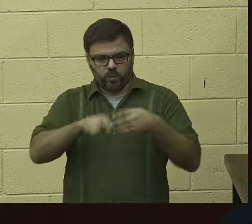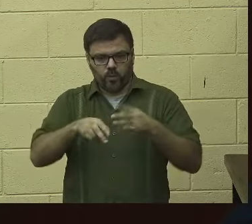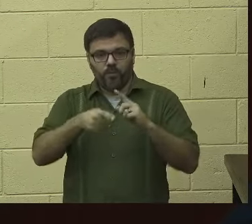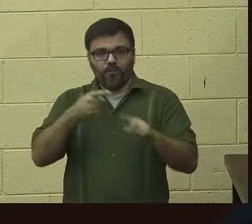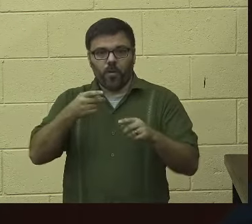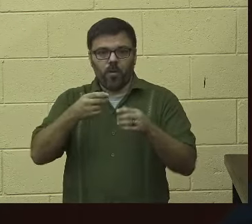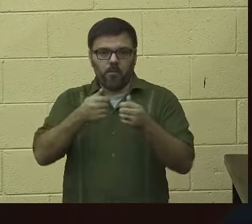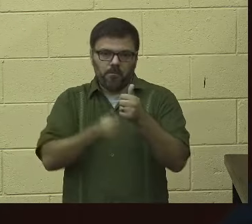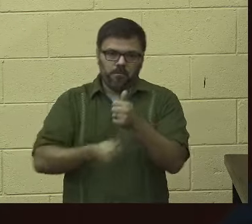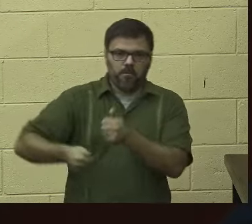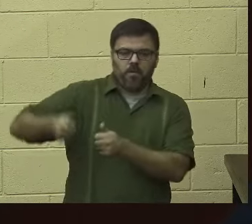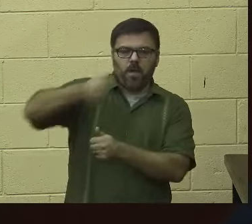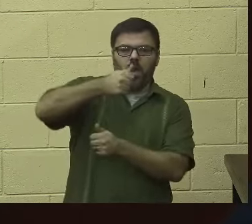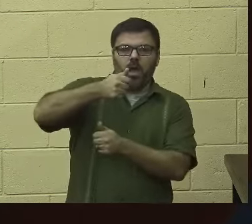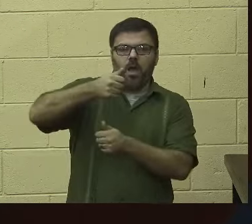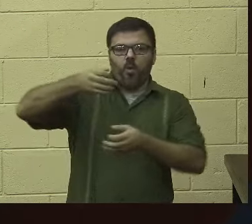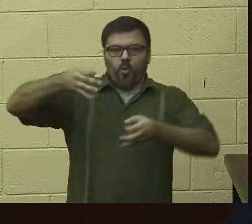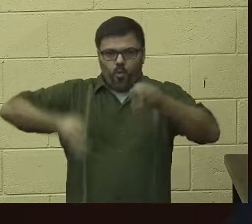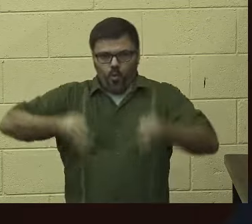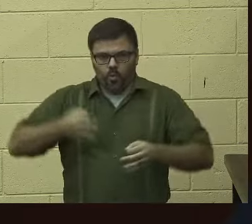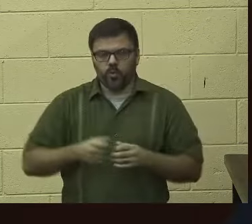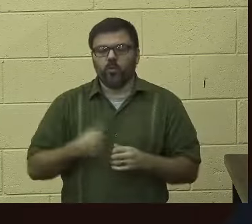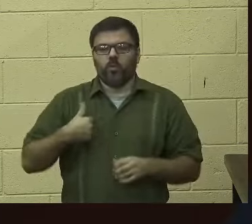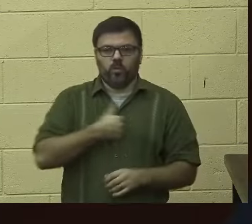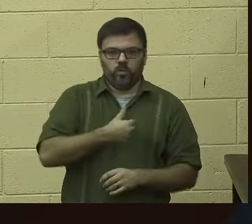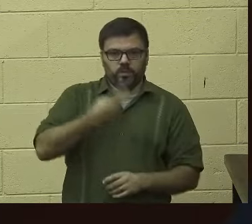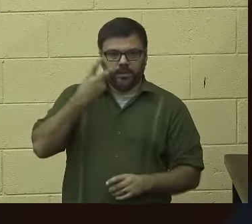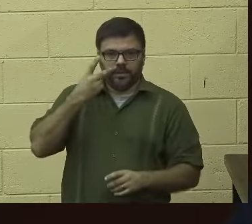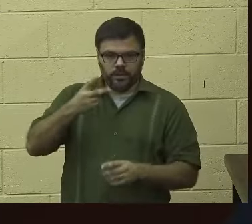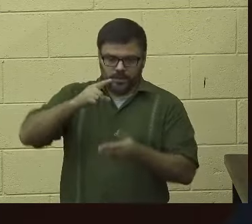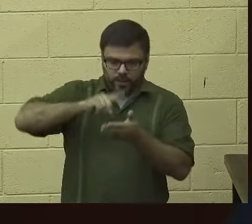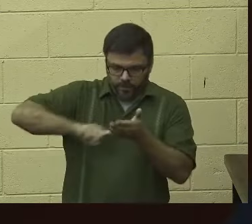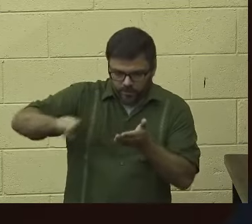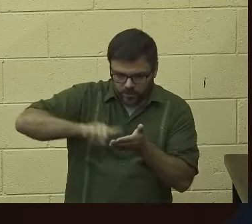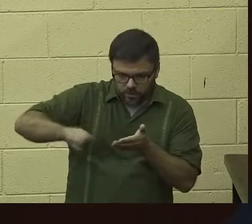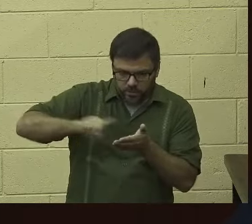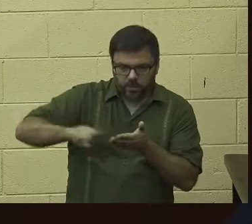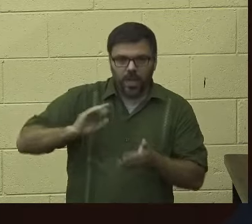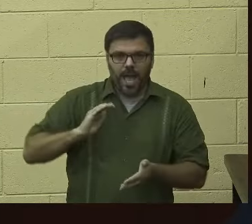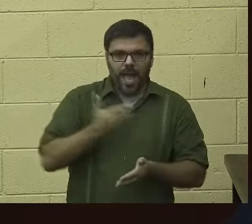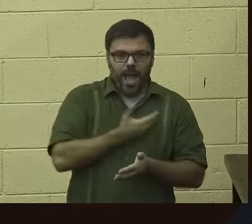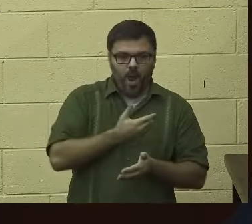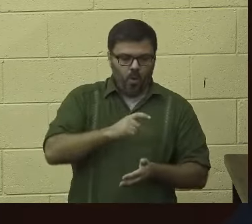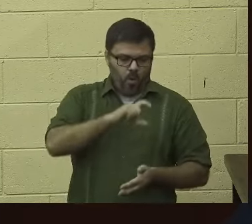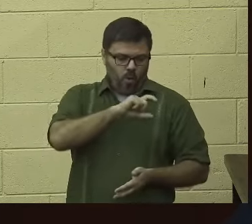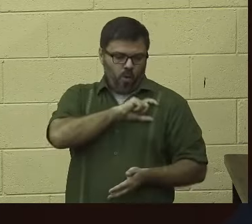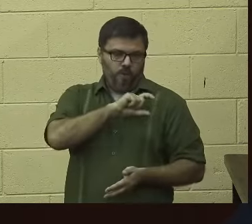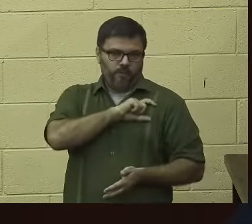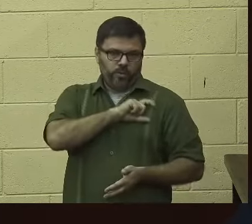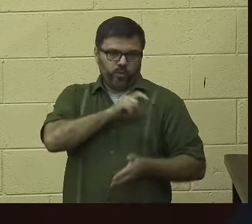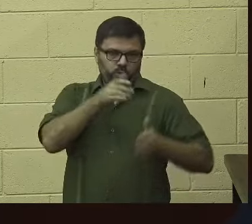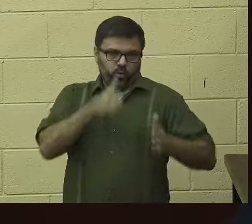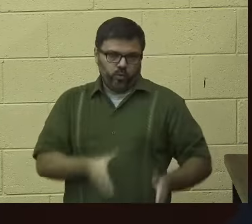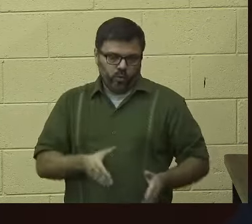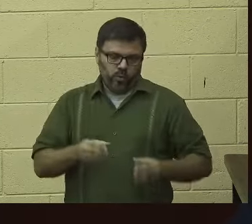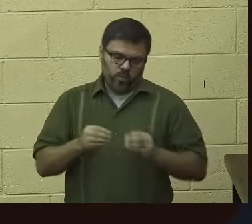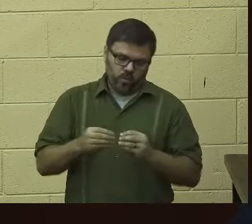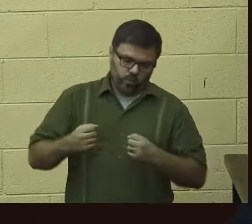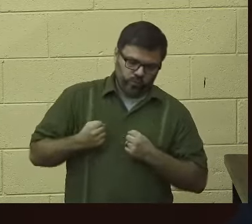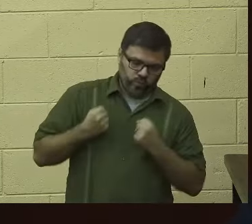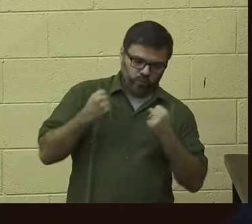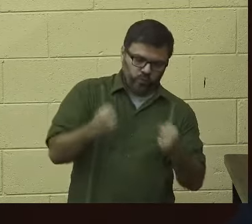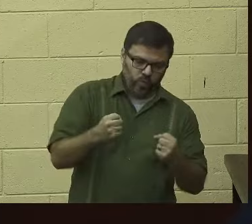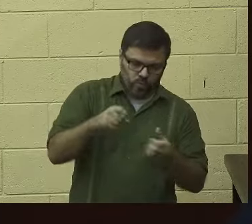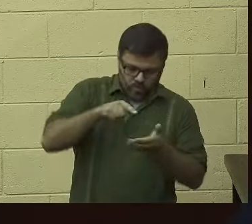as of recent, the investigative capacity of our officers, a strengthened forensics